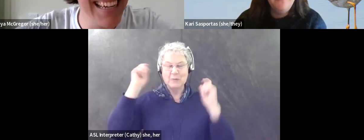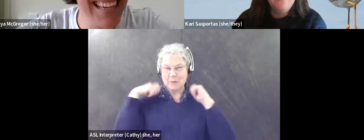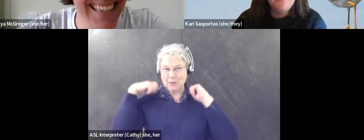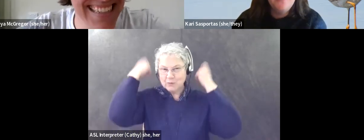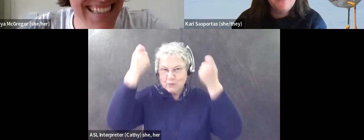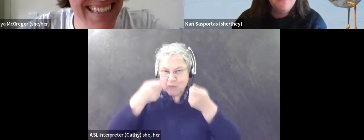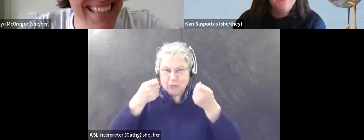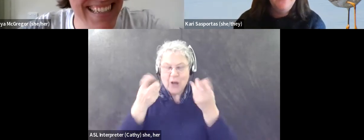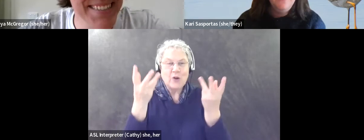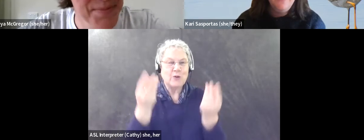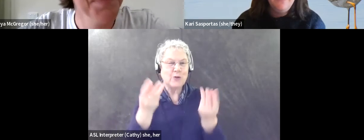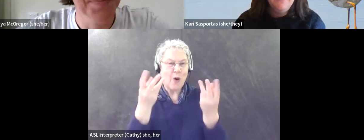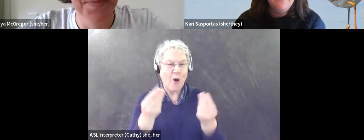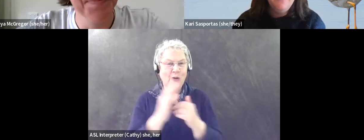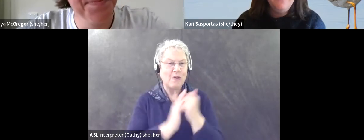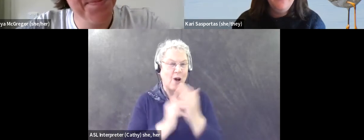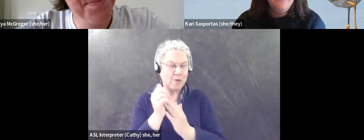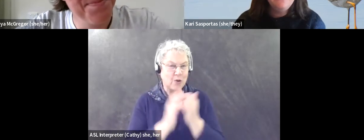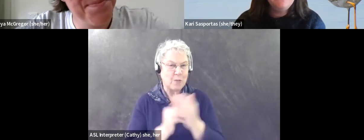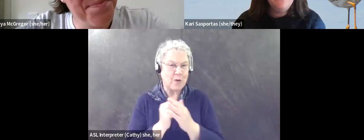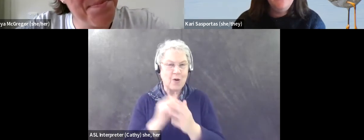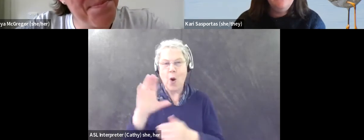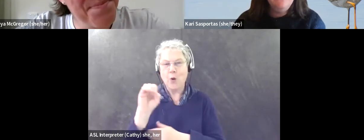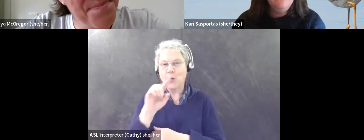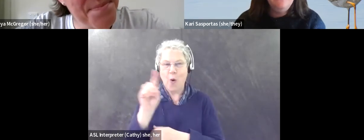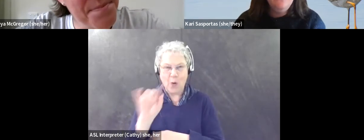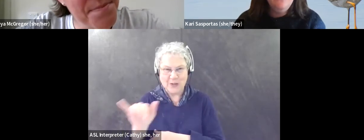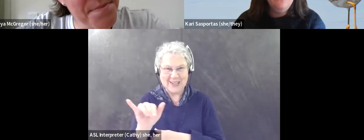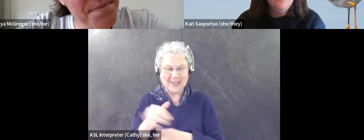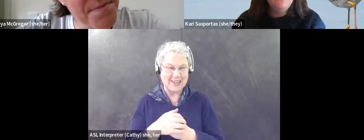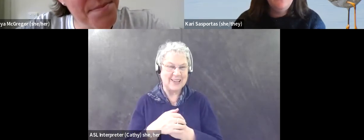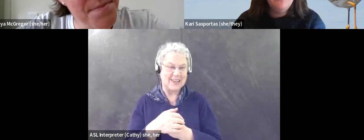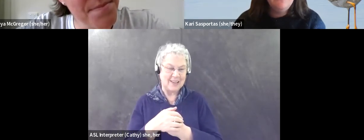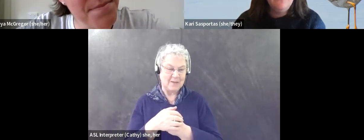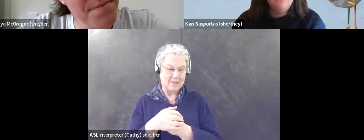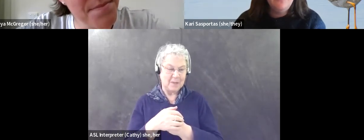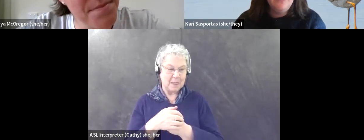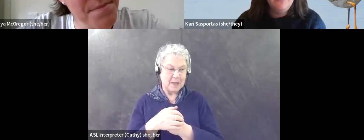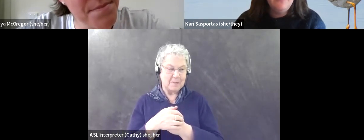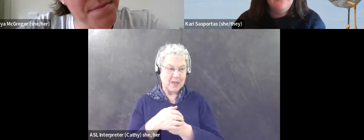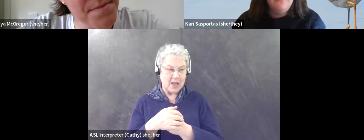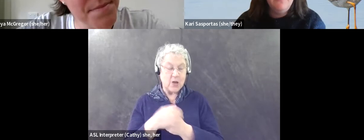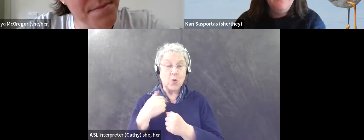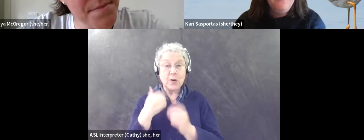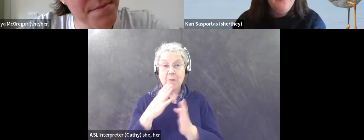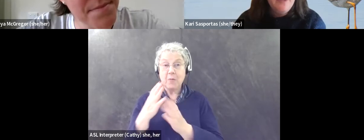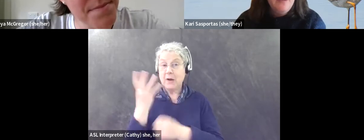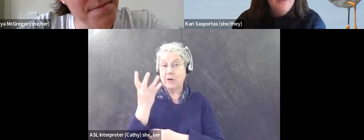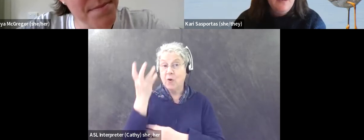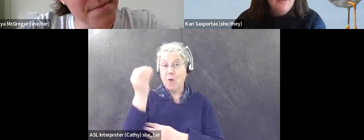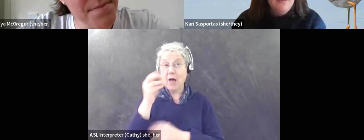and cozy. Um, that said when I'm preparing to go on a bird outing, um,